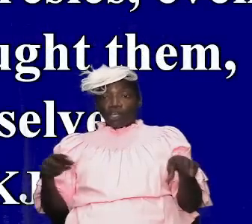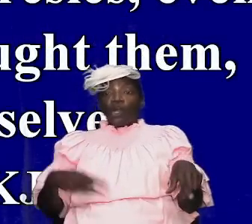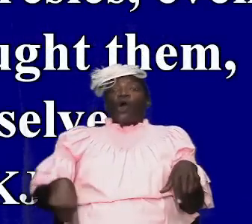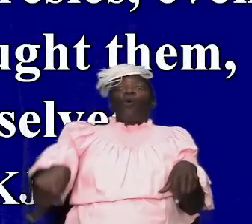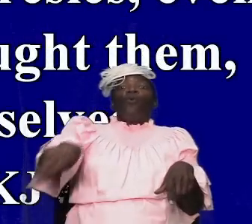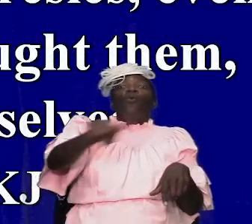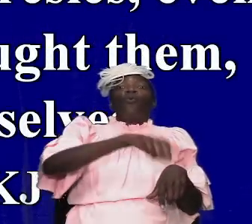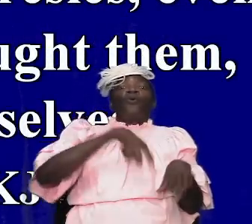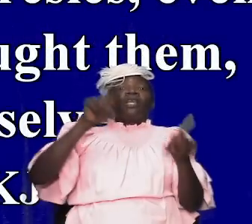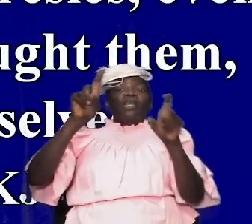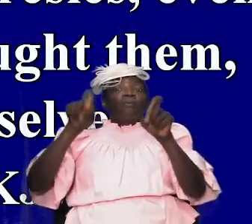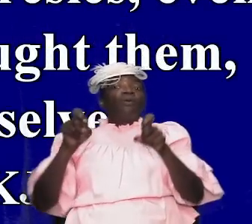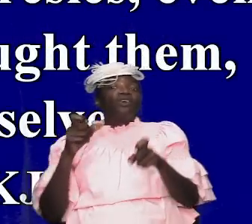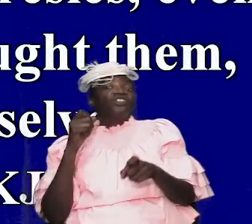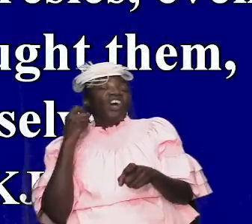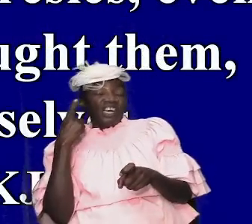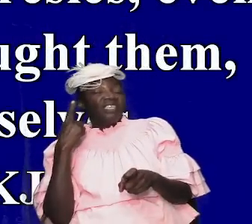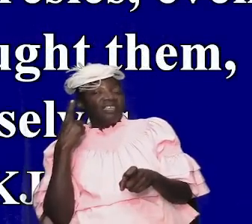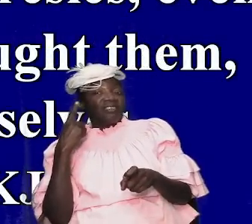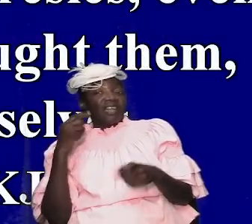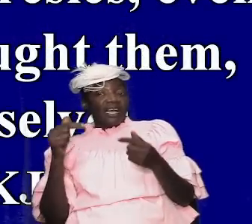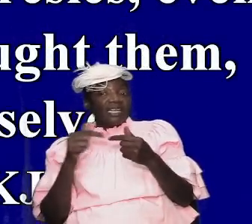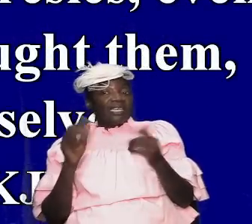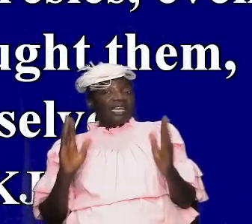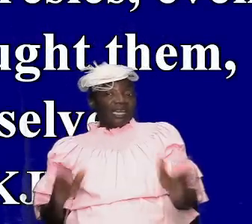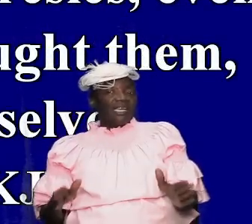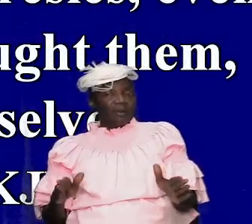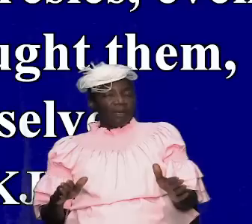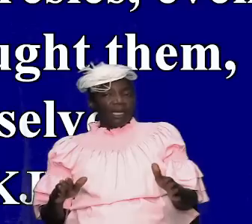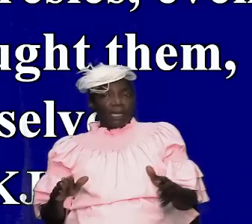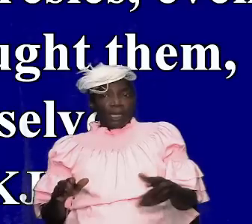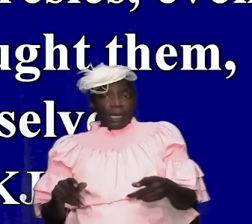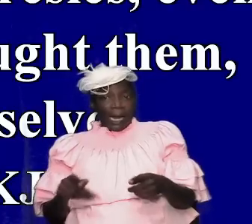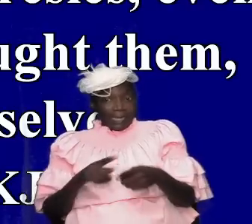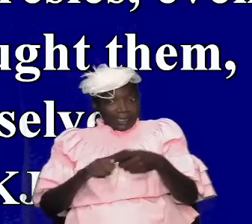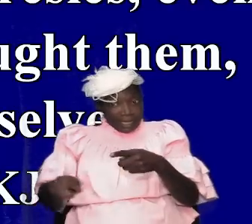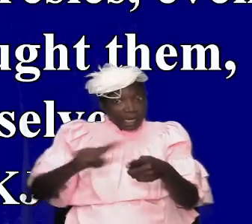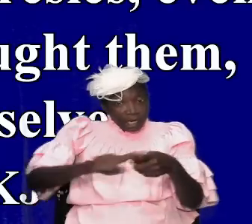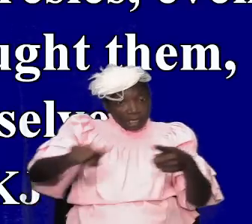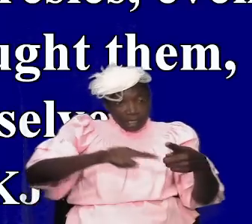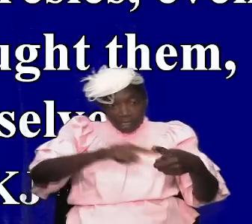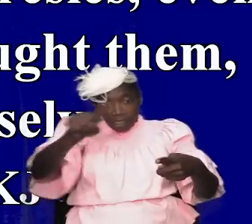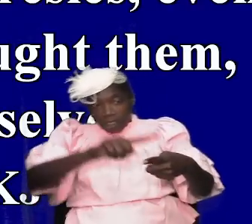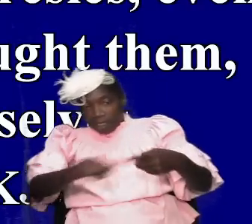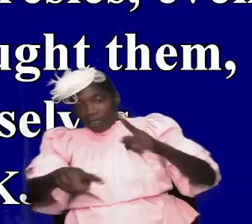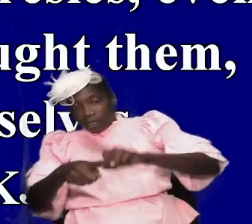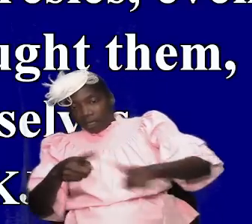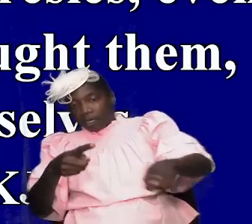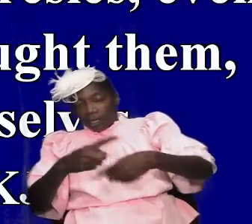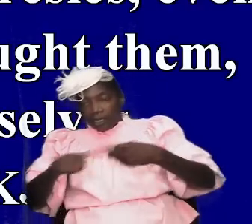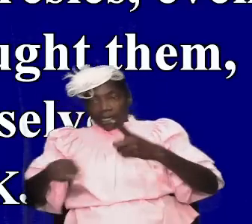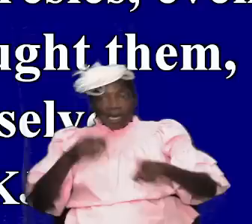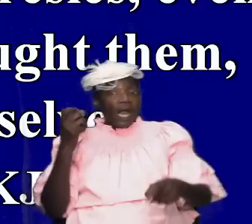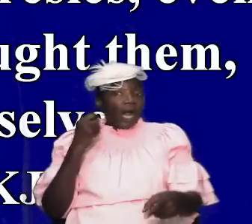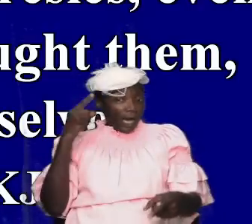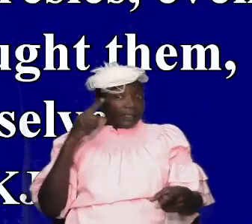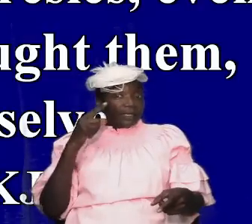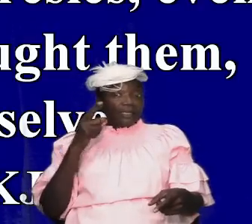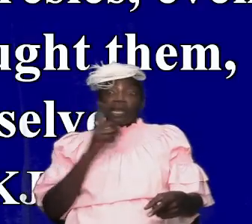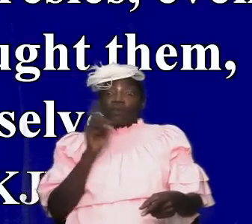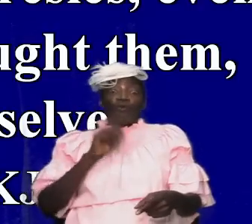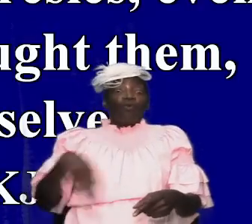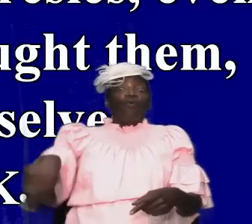of god must be aware of his wiles and we must sharpen up ourselves and we have got to understand who we are and